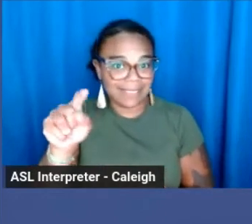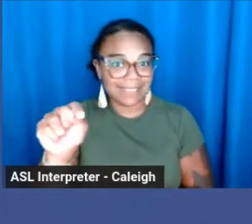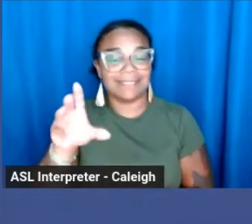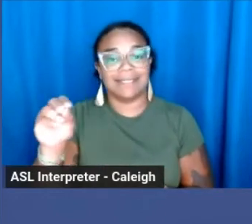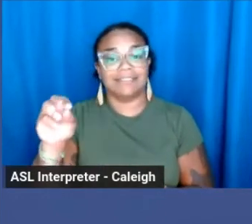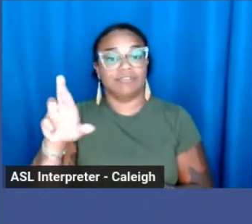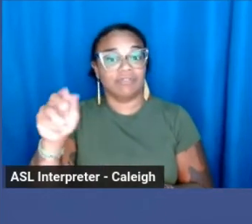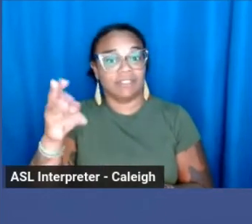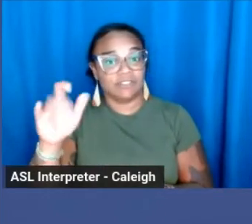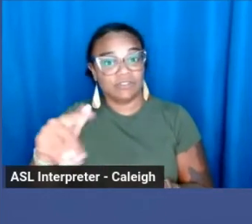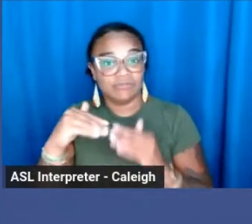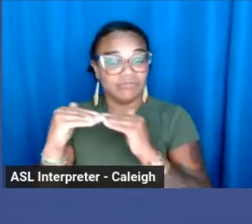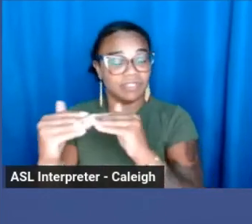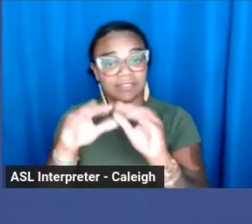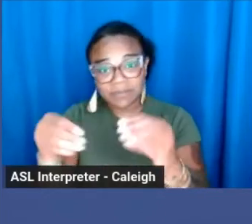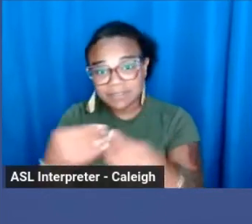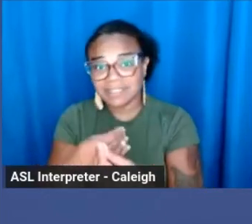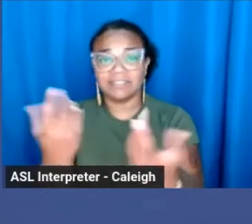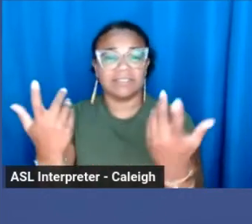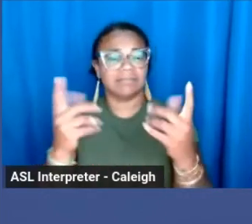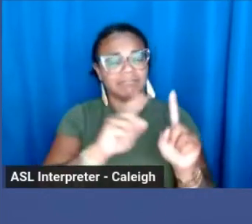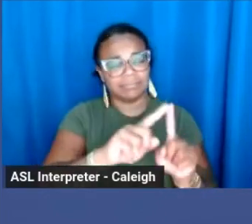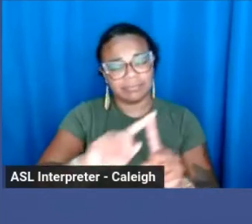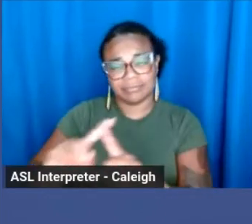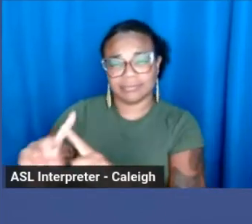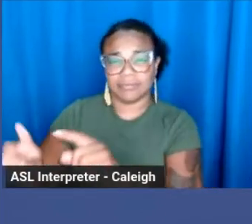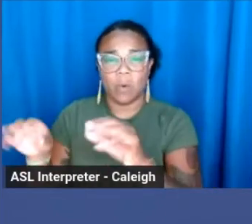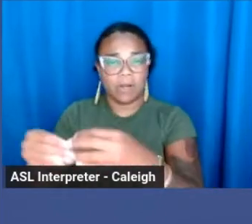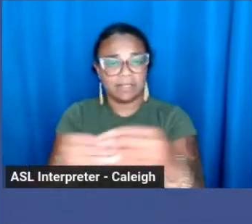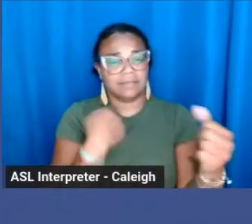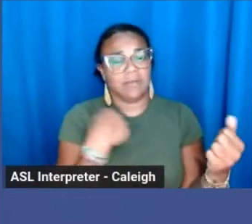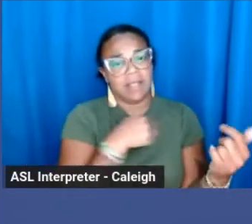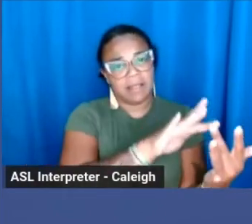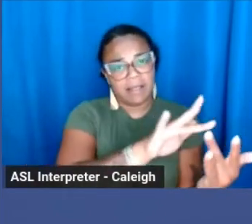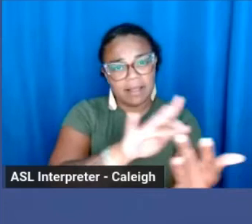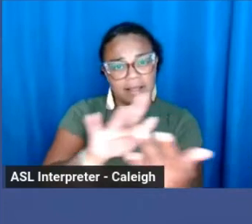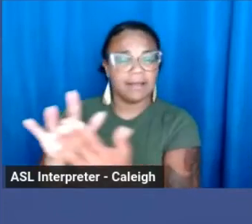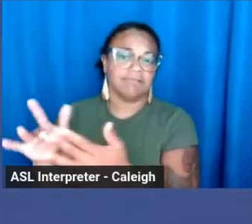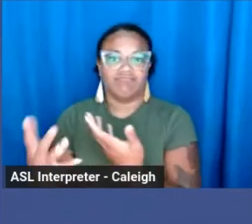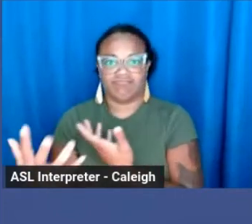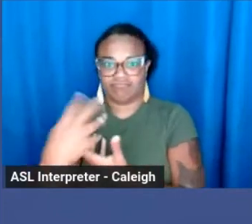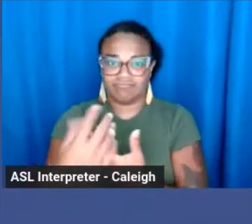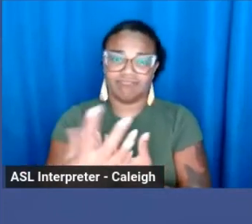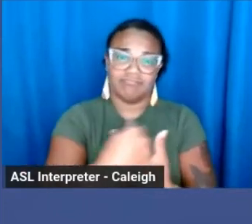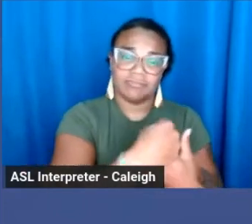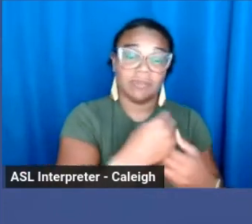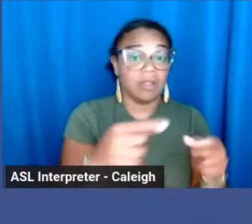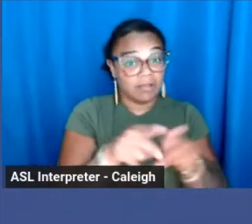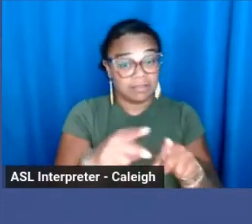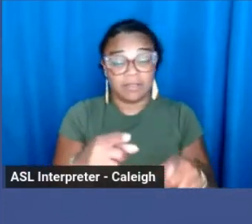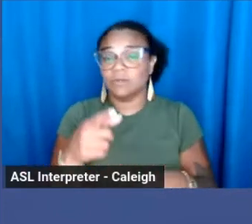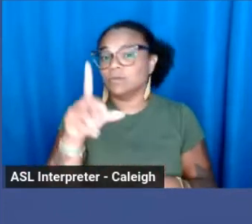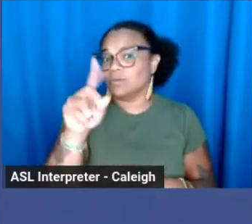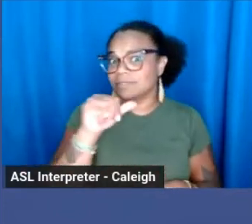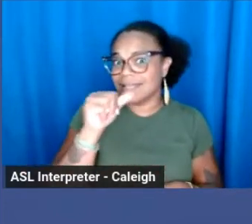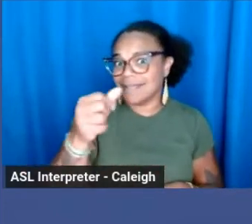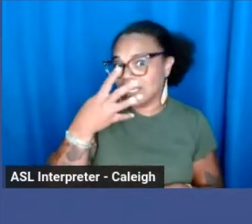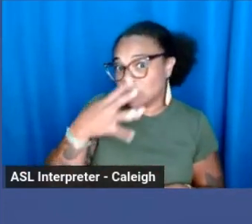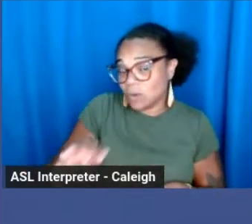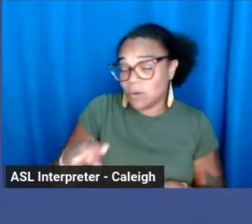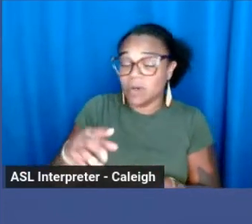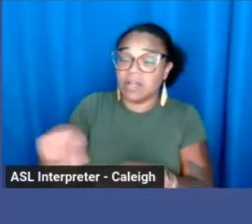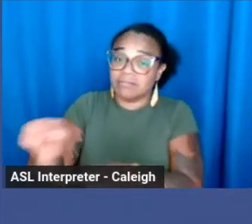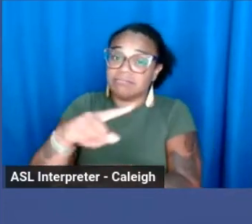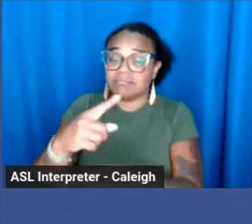organizations might be sympathetic as well. And then also don't overlook things like more progressive religious